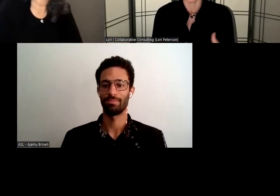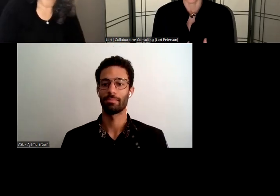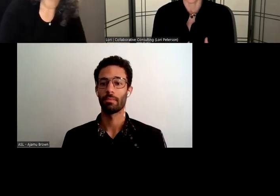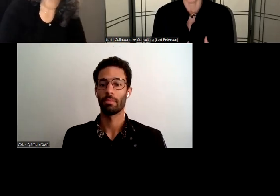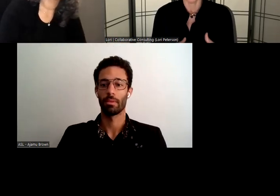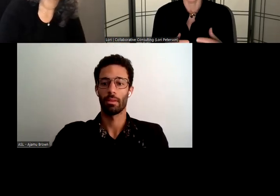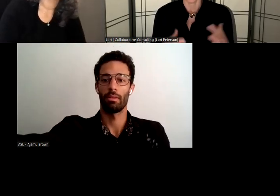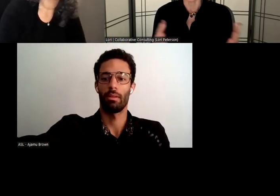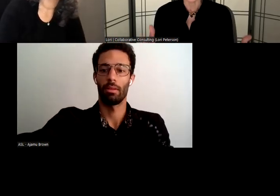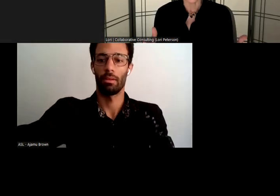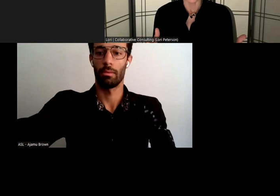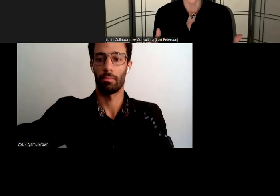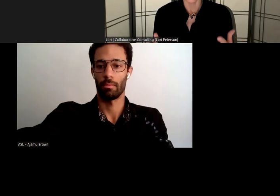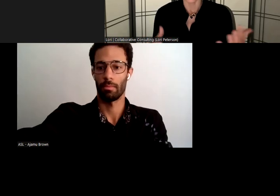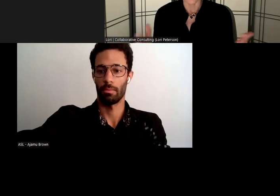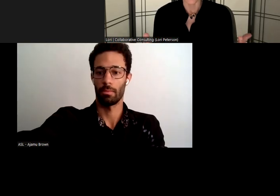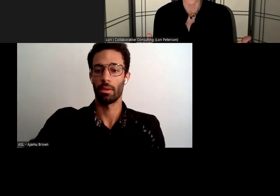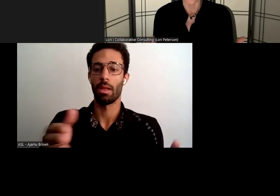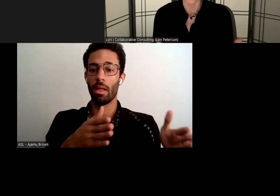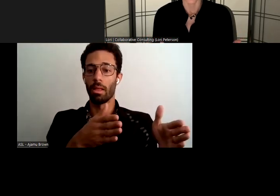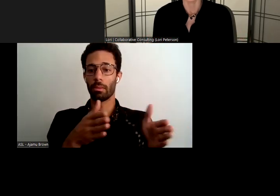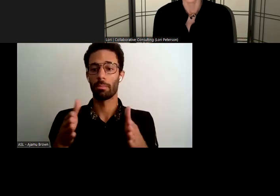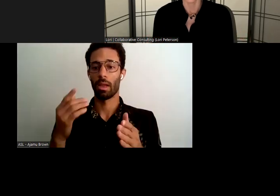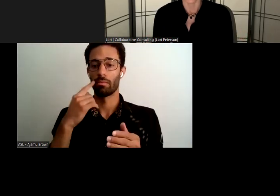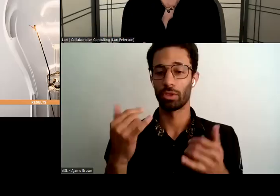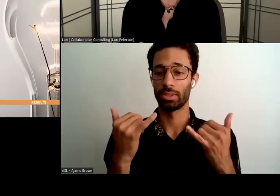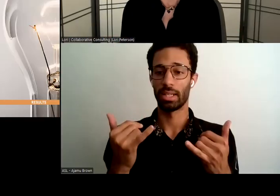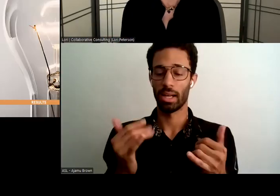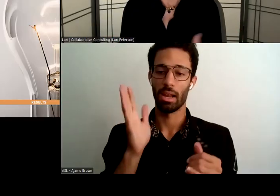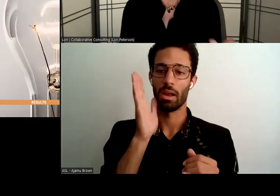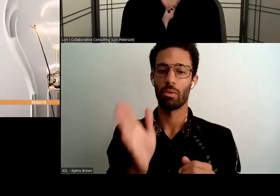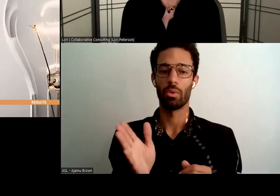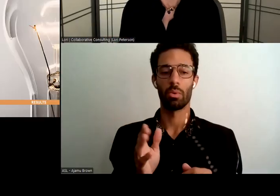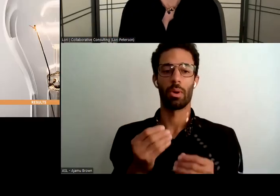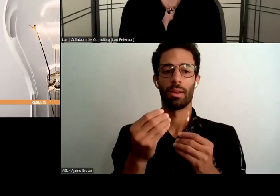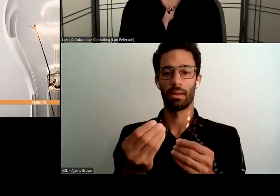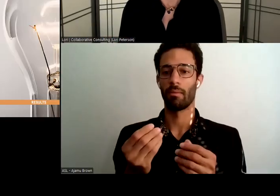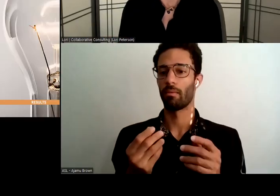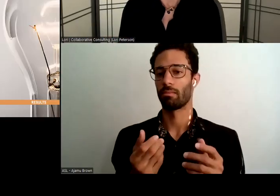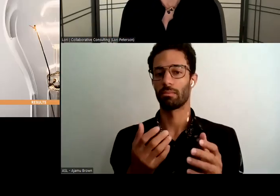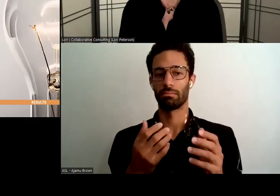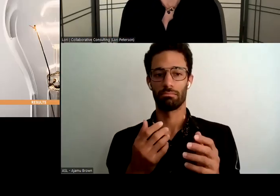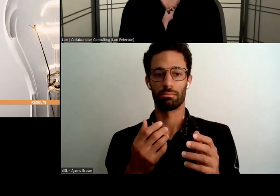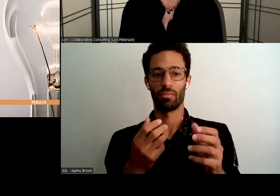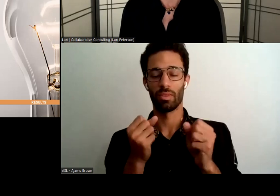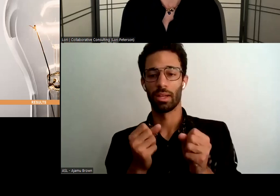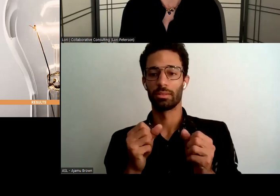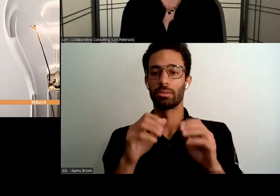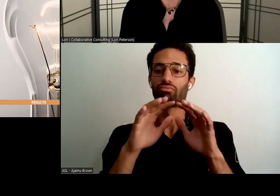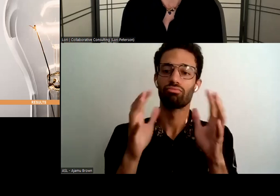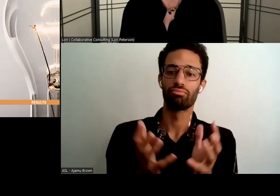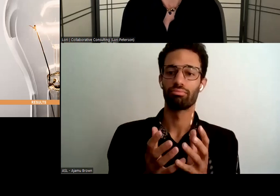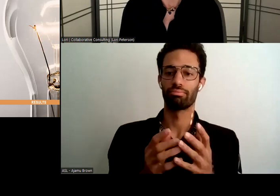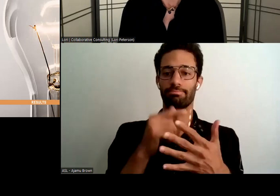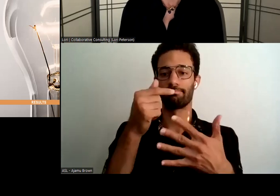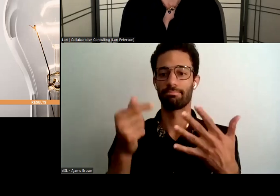going to give um a quick overview of the california 2030 project you've already heard a little bit about it from susan and